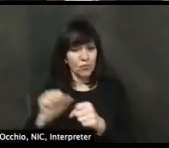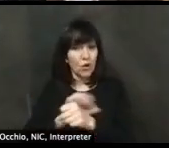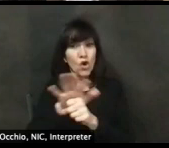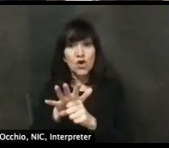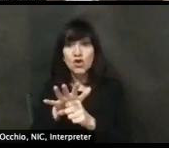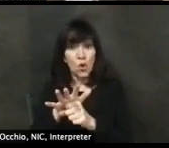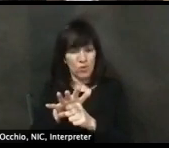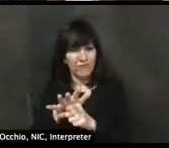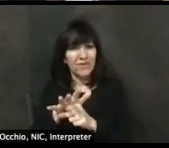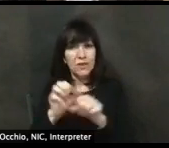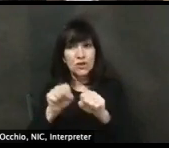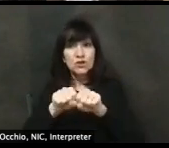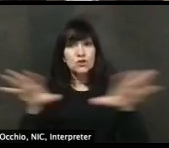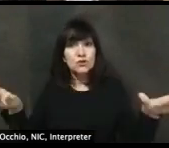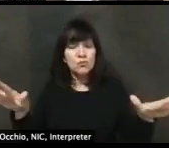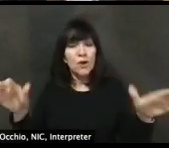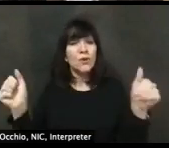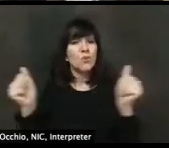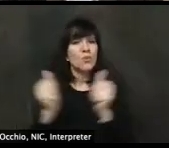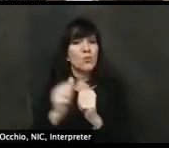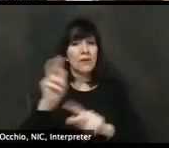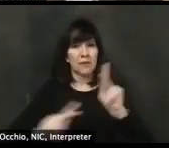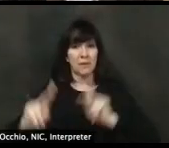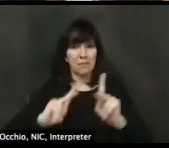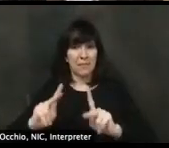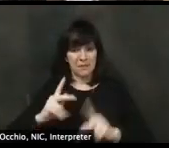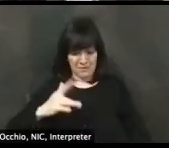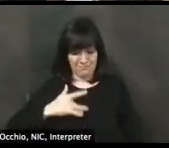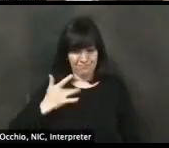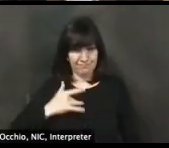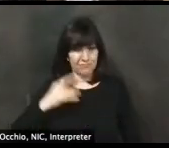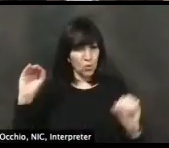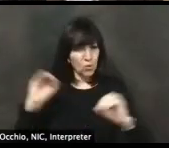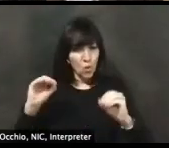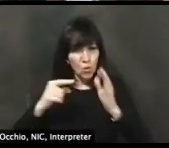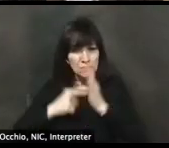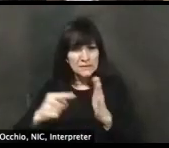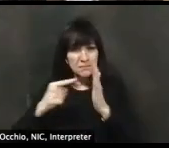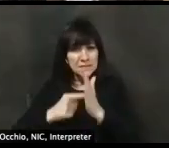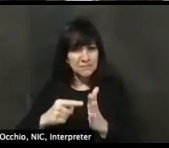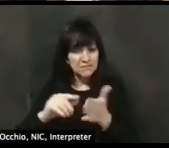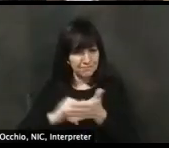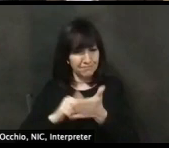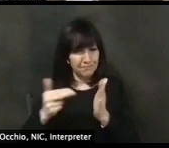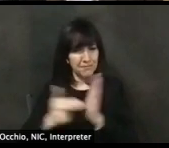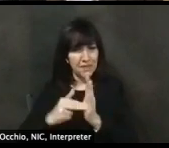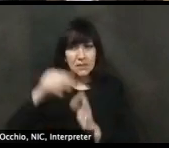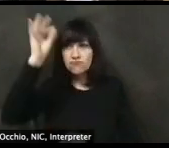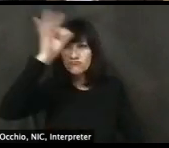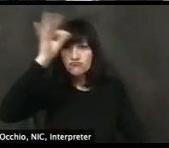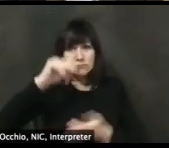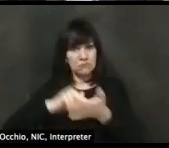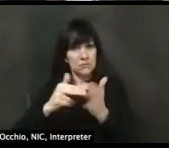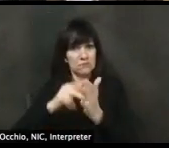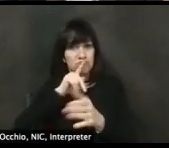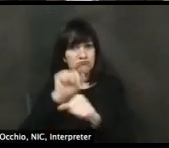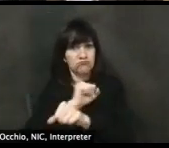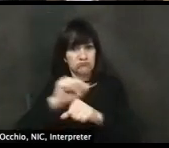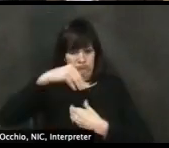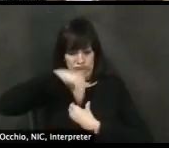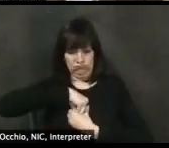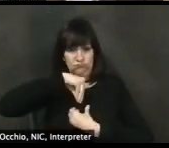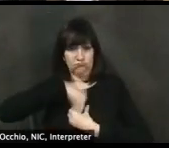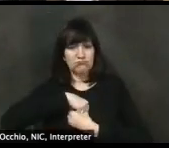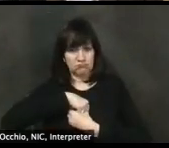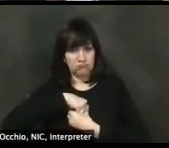is, is, is just so important because, um, normally when you're sick and you're coughing and sneezing,